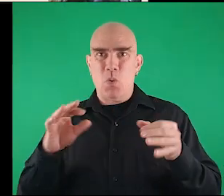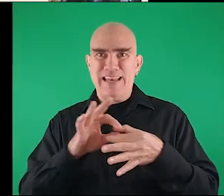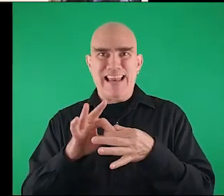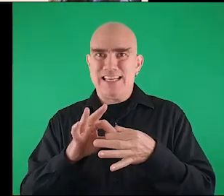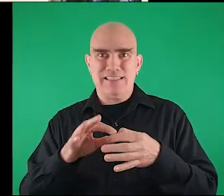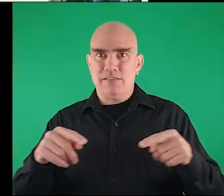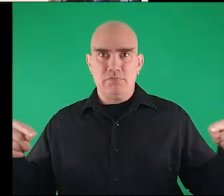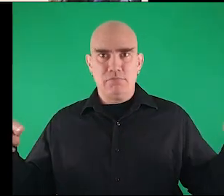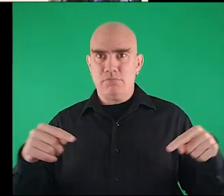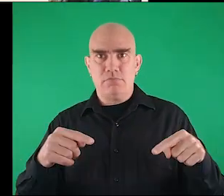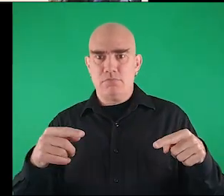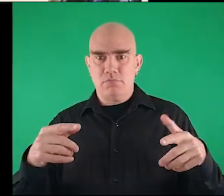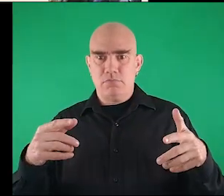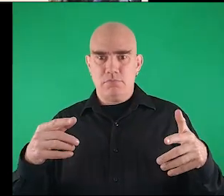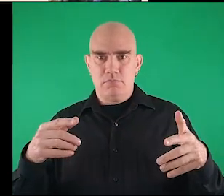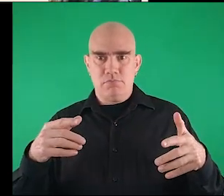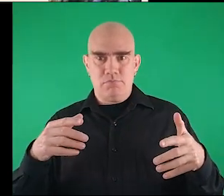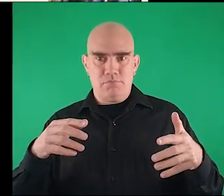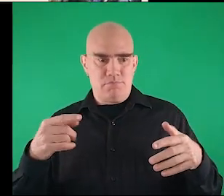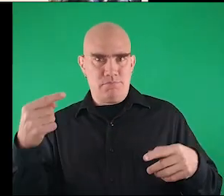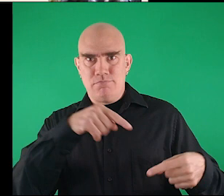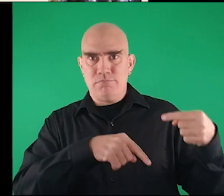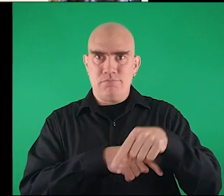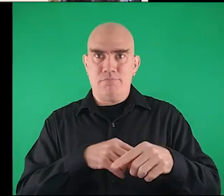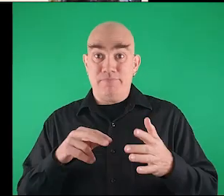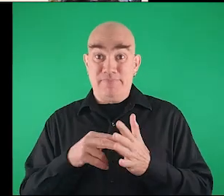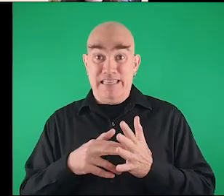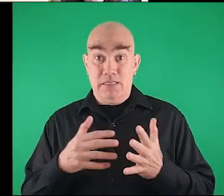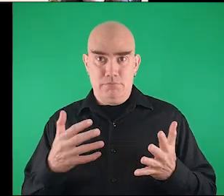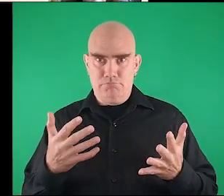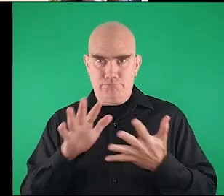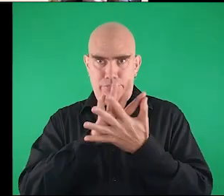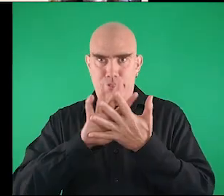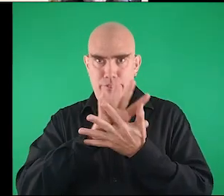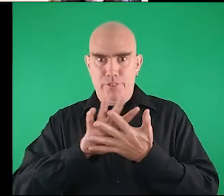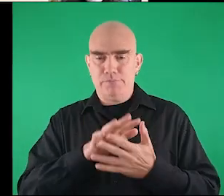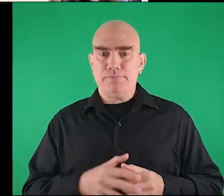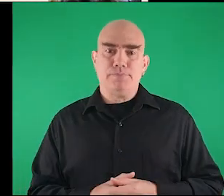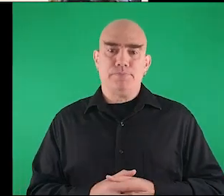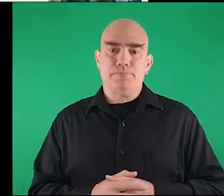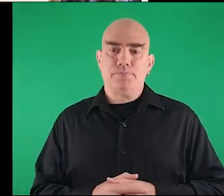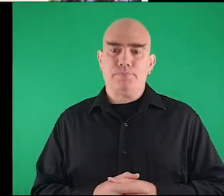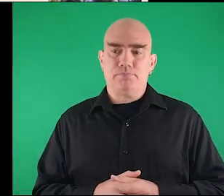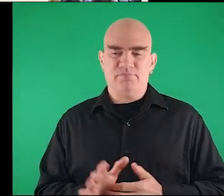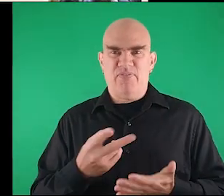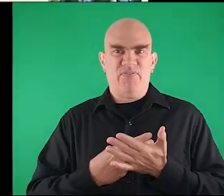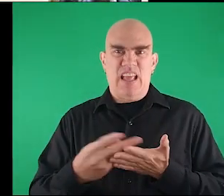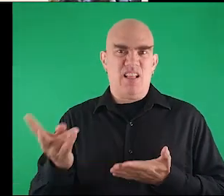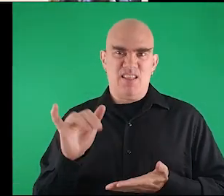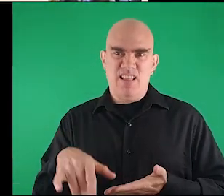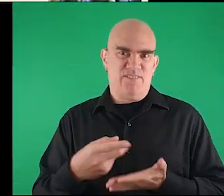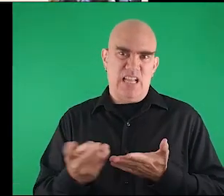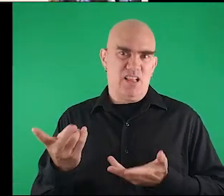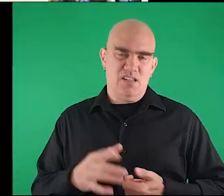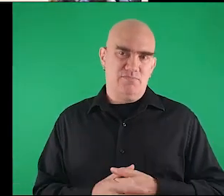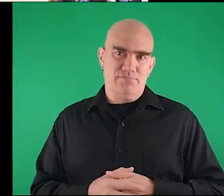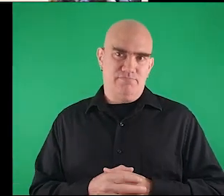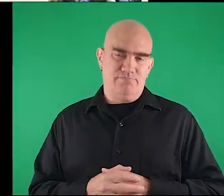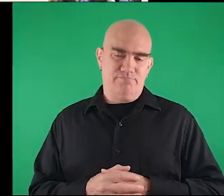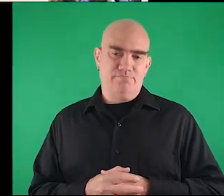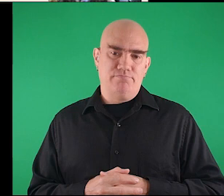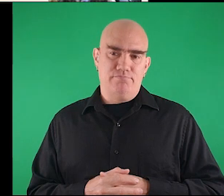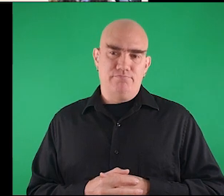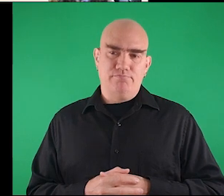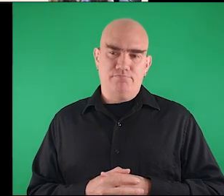connected one each other to get to the destiny you want right there is